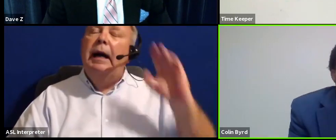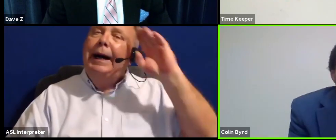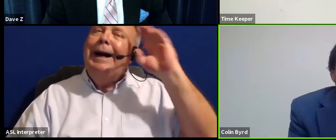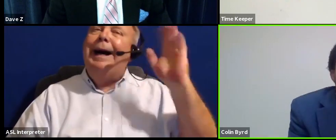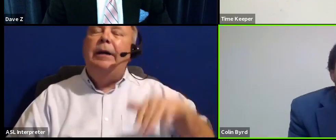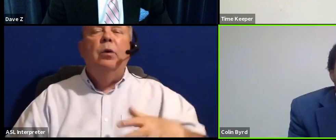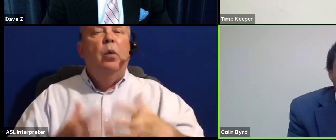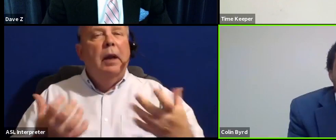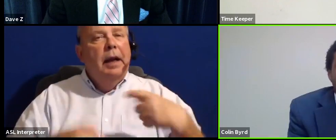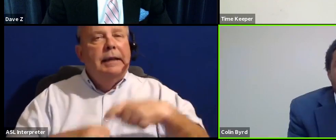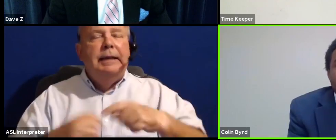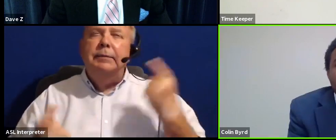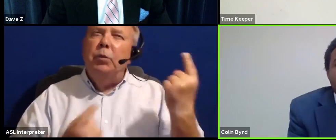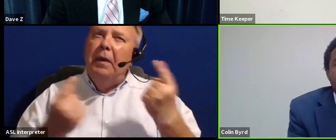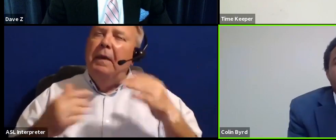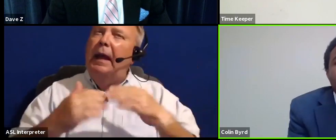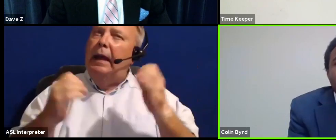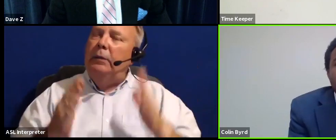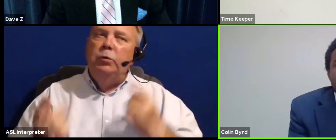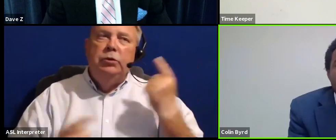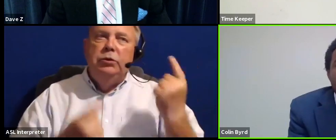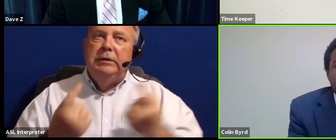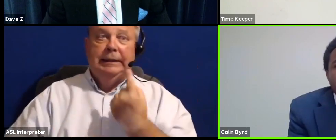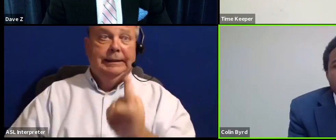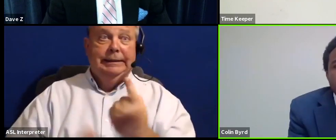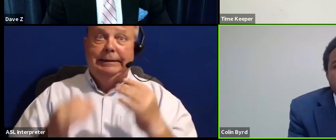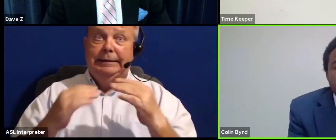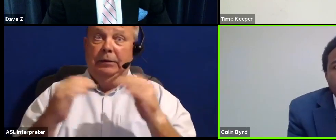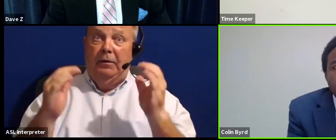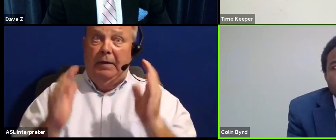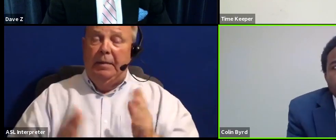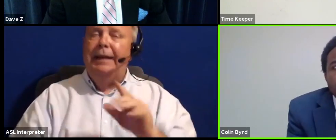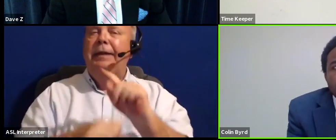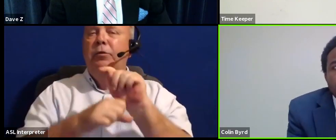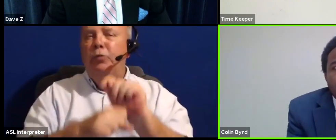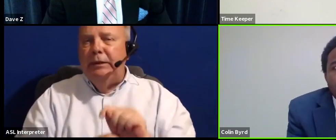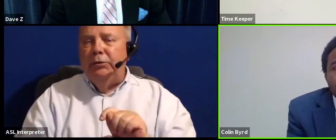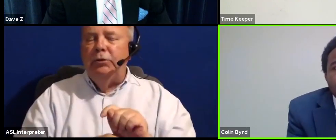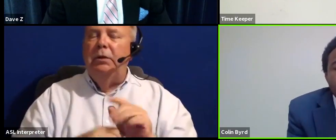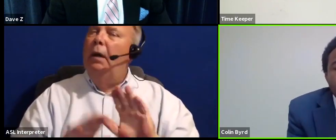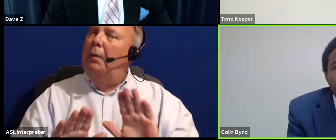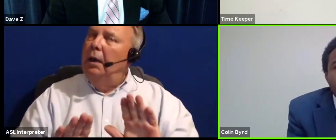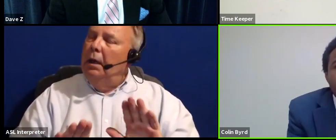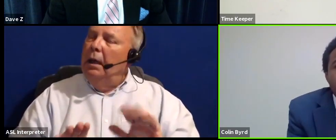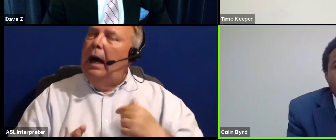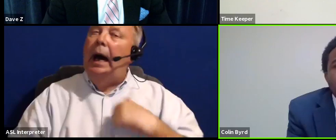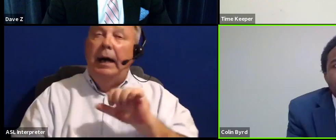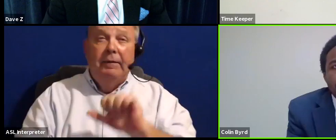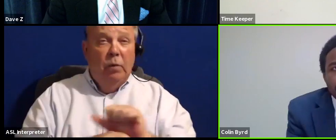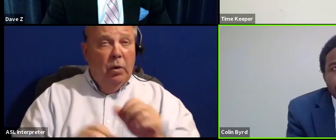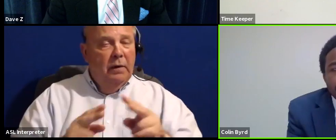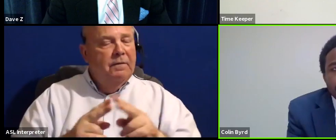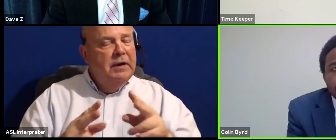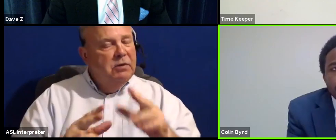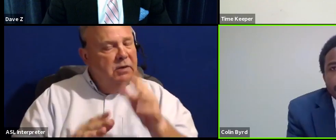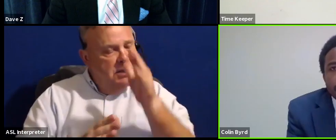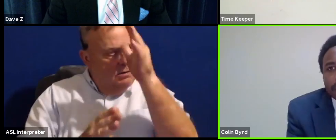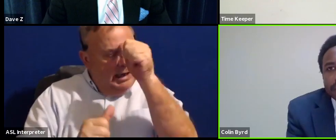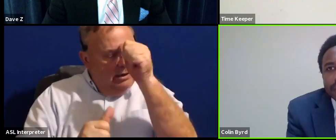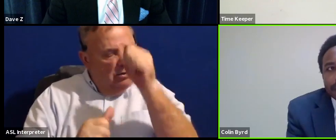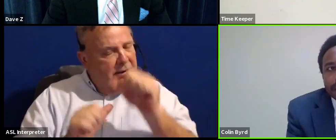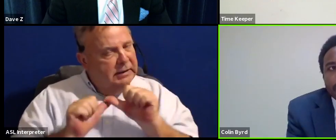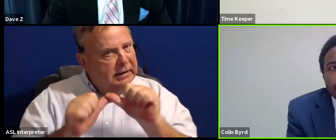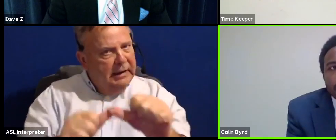you know, a lot of times when we think of housing, we're just thinking of single family homes in the traditional, but I've worked very tirelessly to